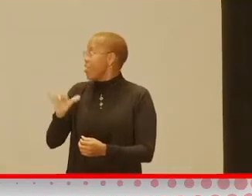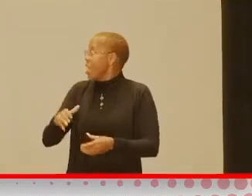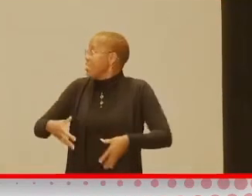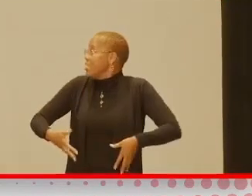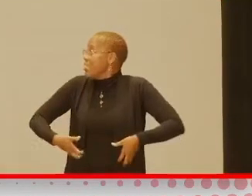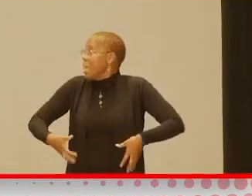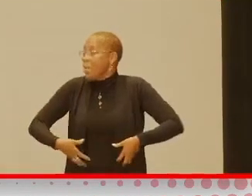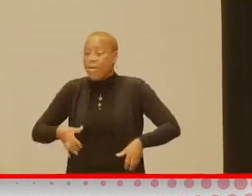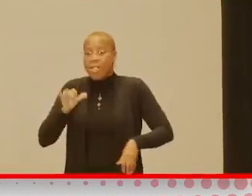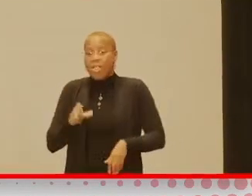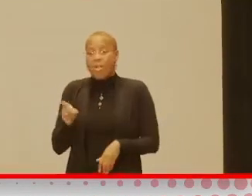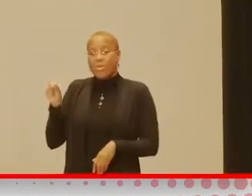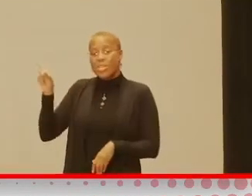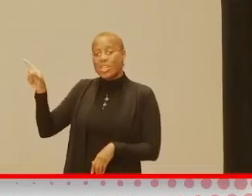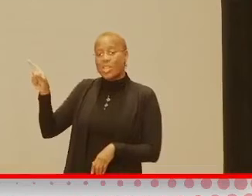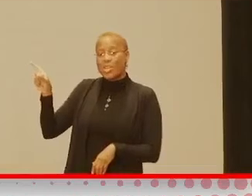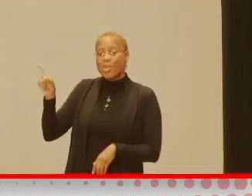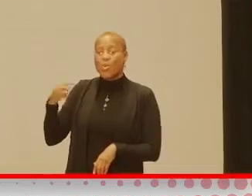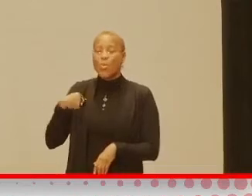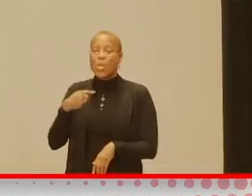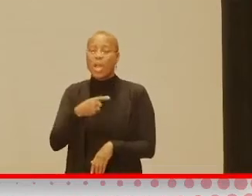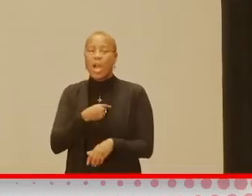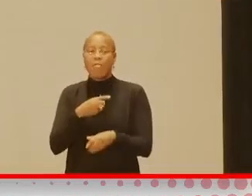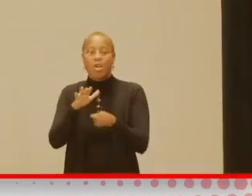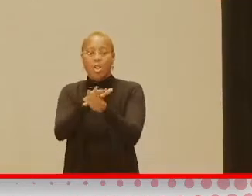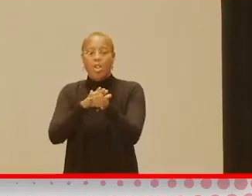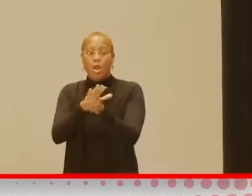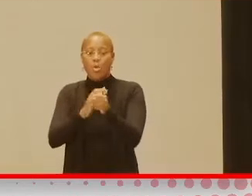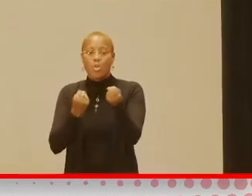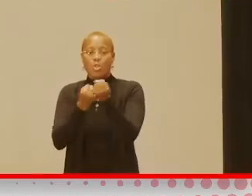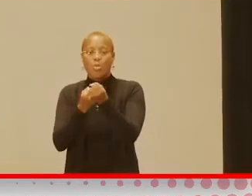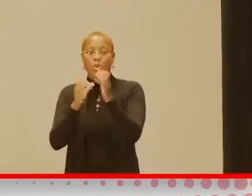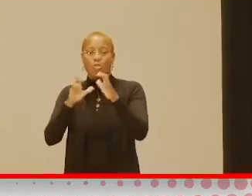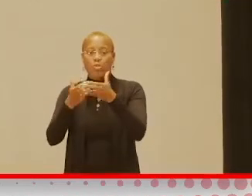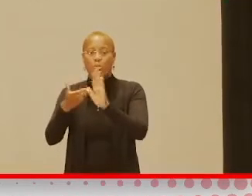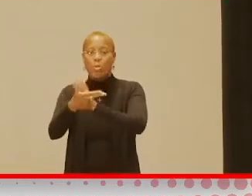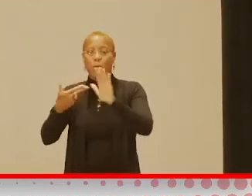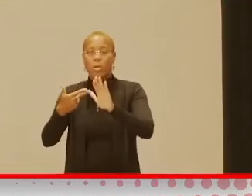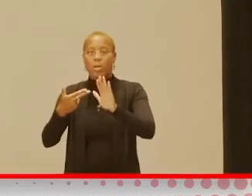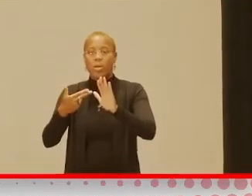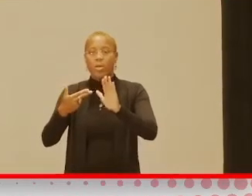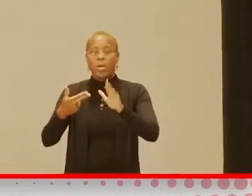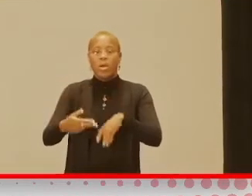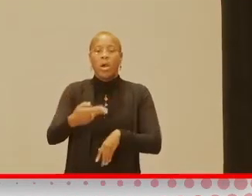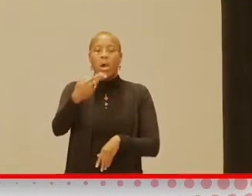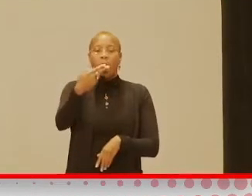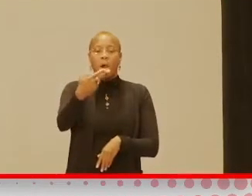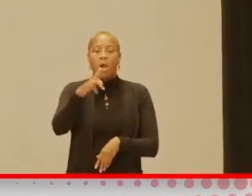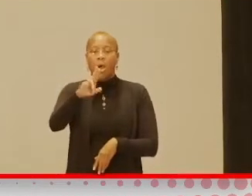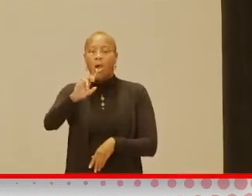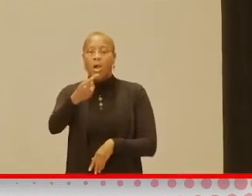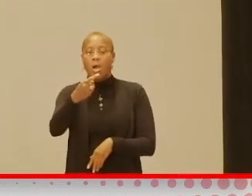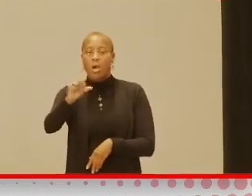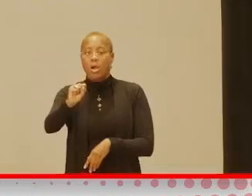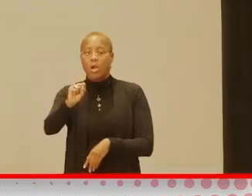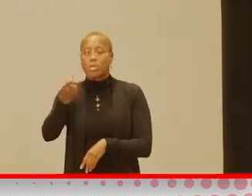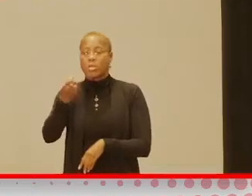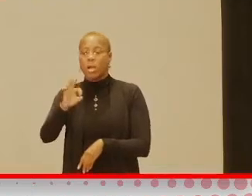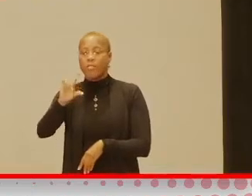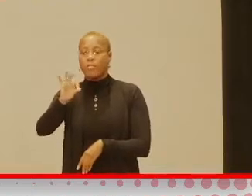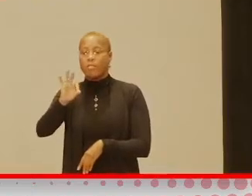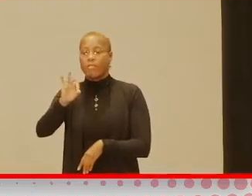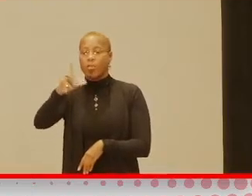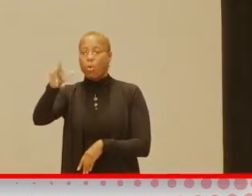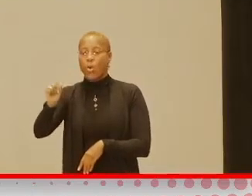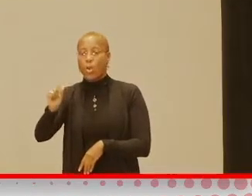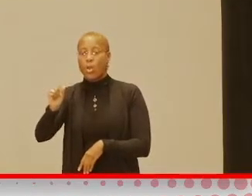We have a local support group called Hugs of Florida. And Jeremy, because of the sensory processing disorder, he came